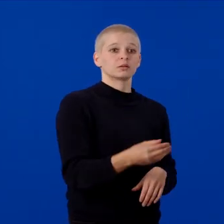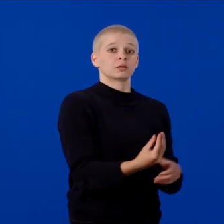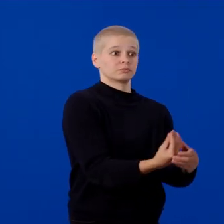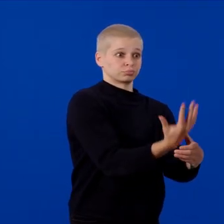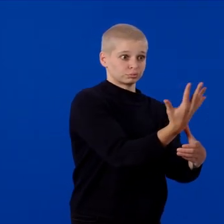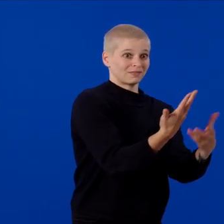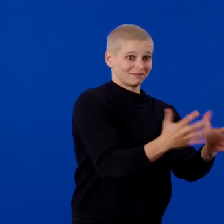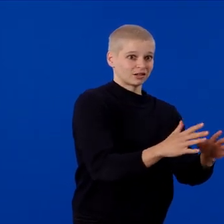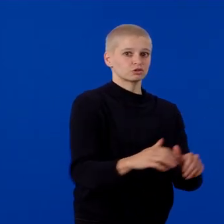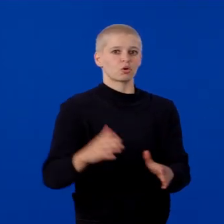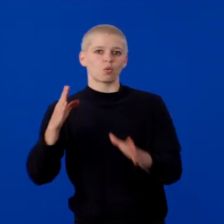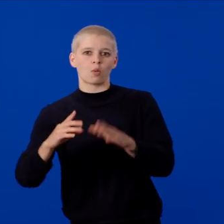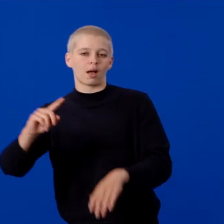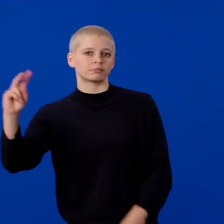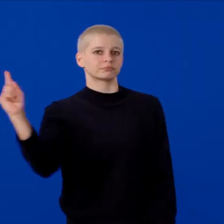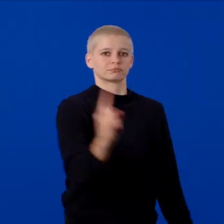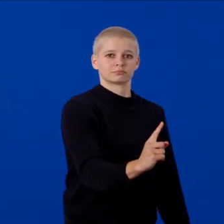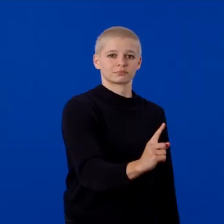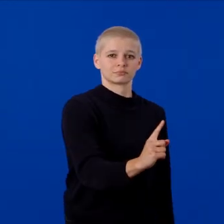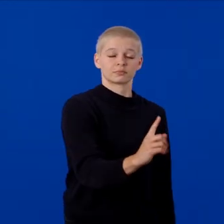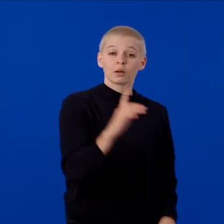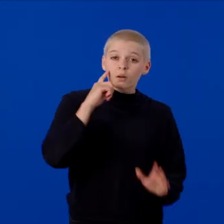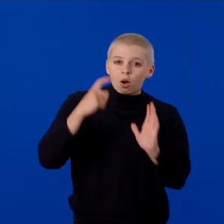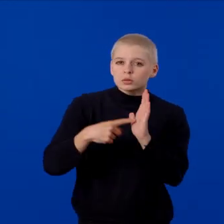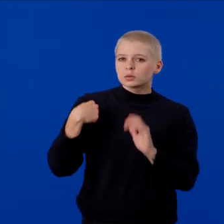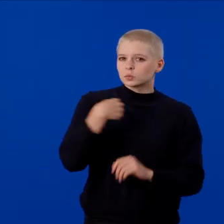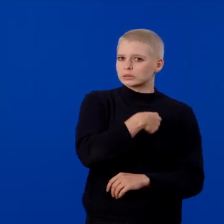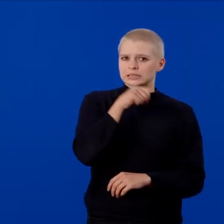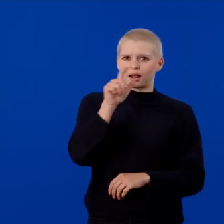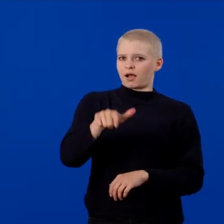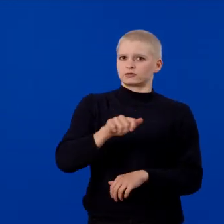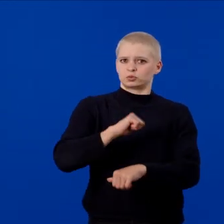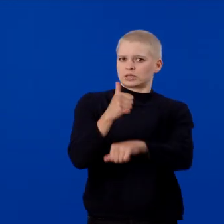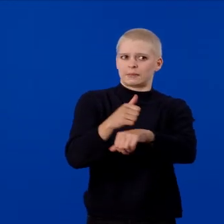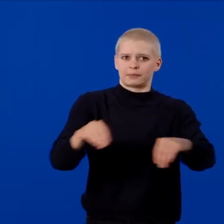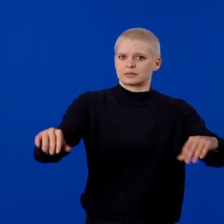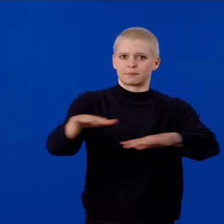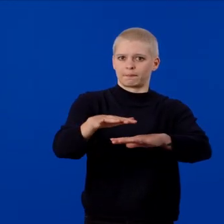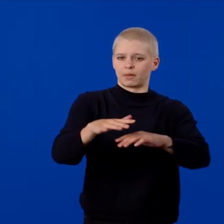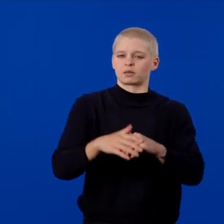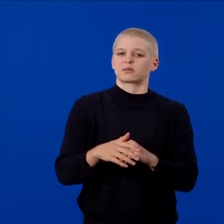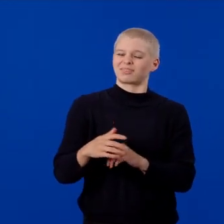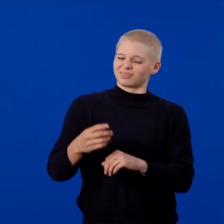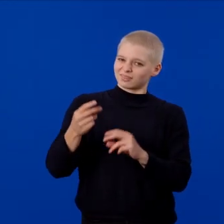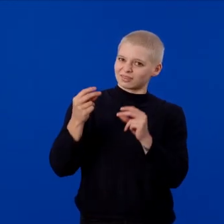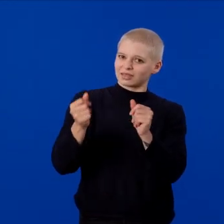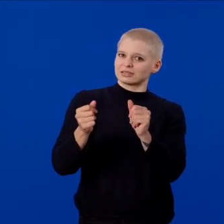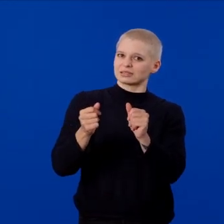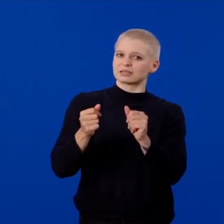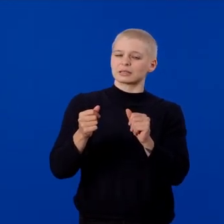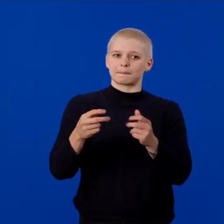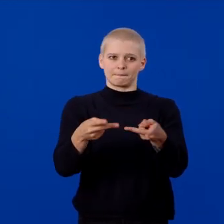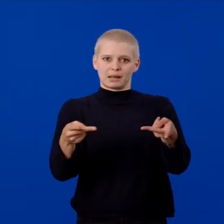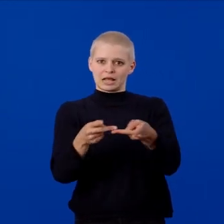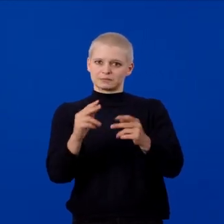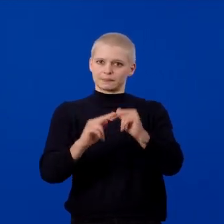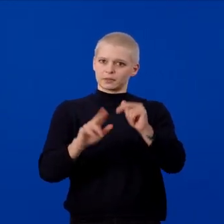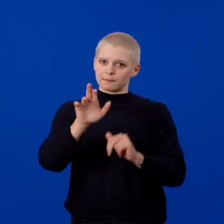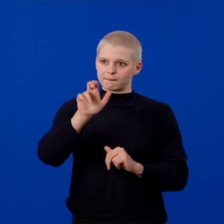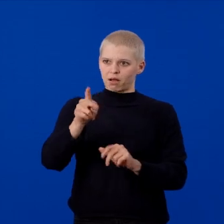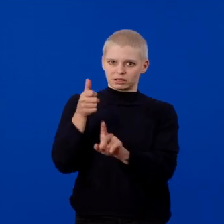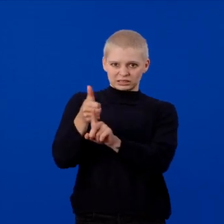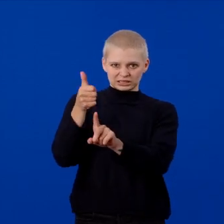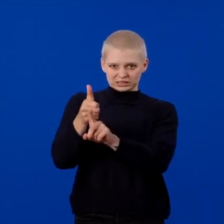plants. Notice that we didn't have to set up our space. The Instant Content Placement building block and the Environment Rate Cast